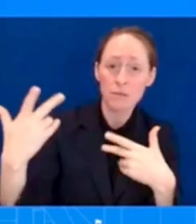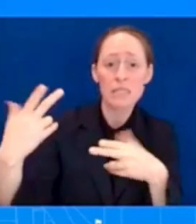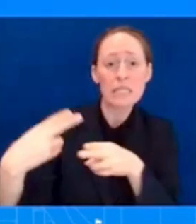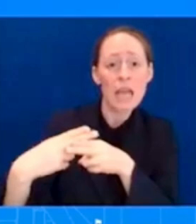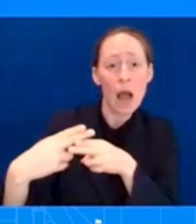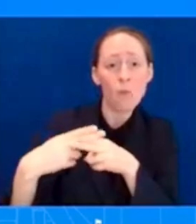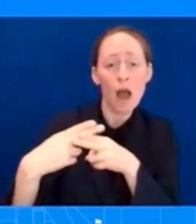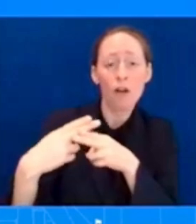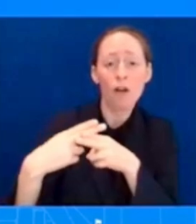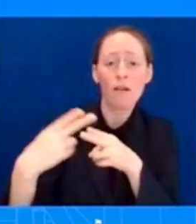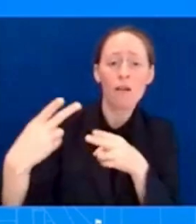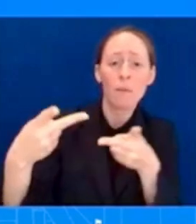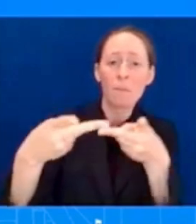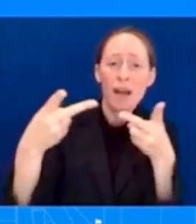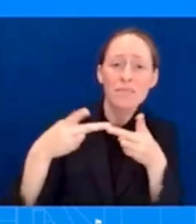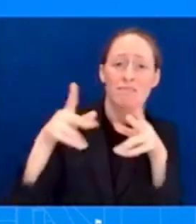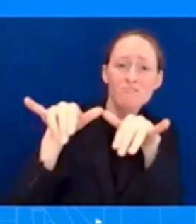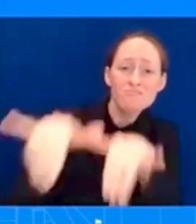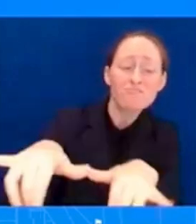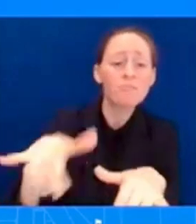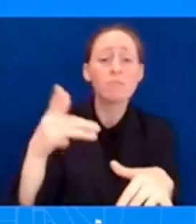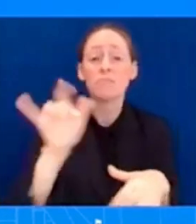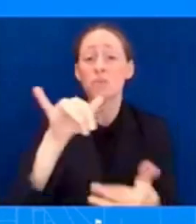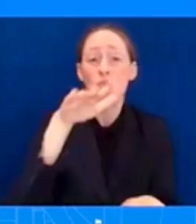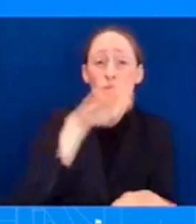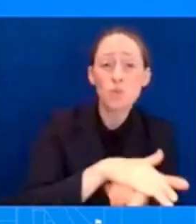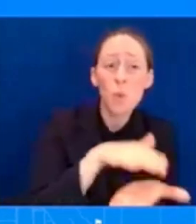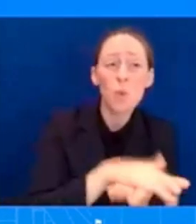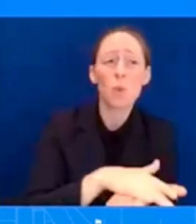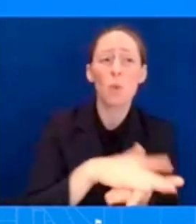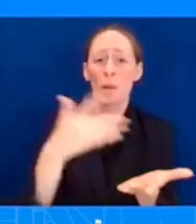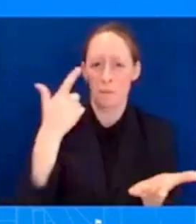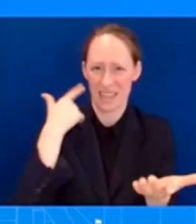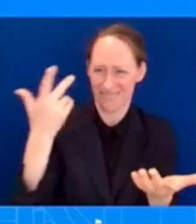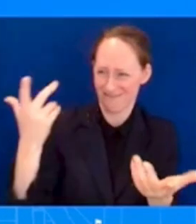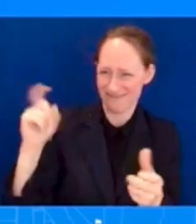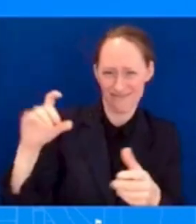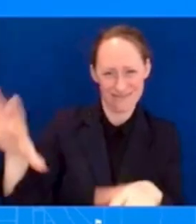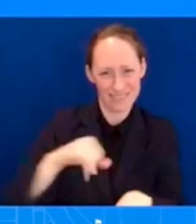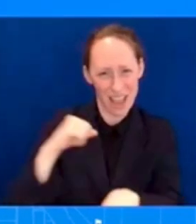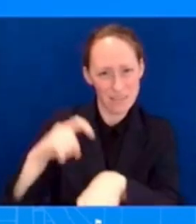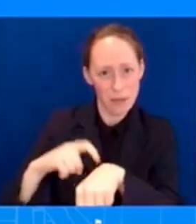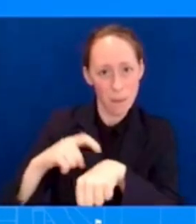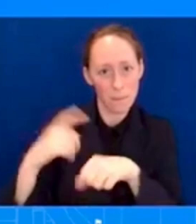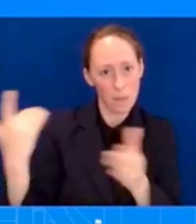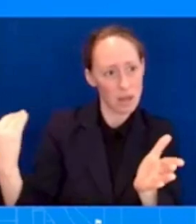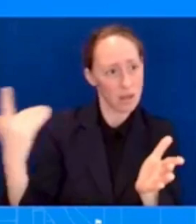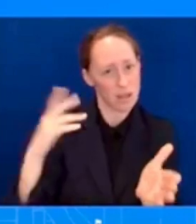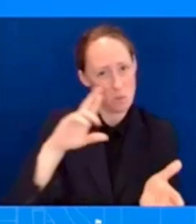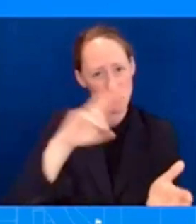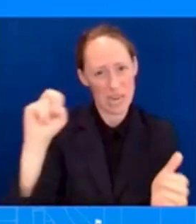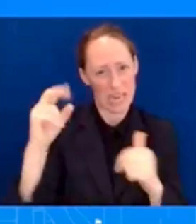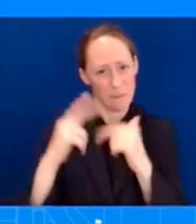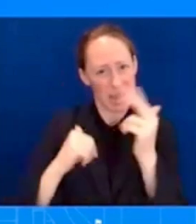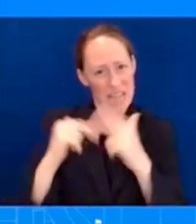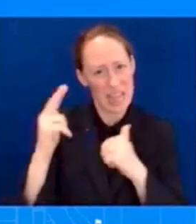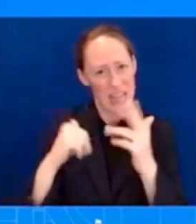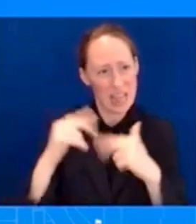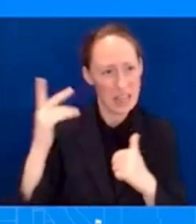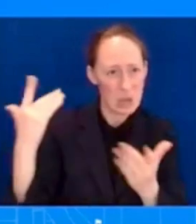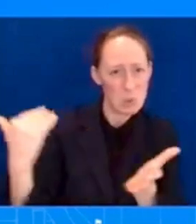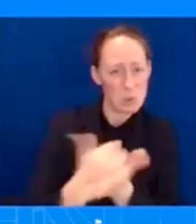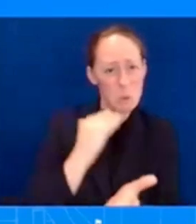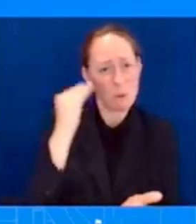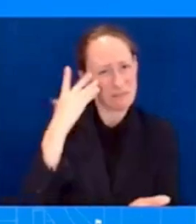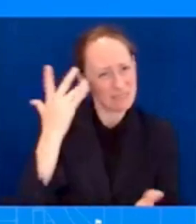the fact that it's going to take them potentially several years to rebuild their homes and even if they're out there right now looking for some place for